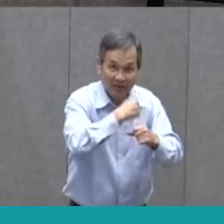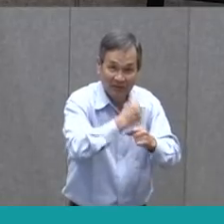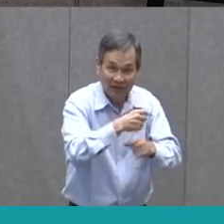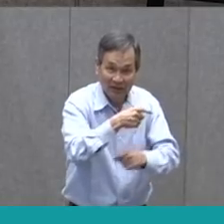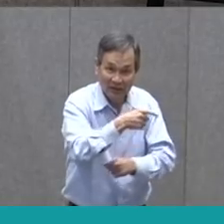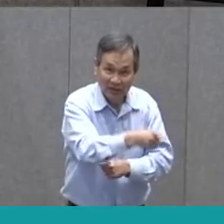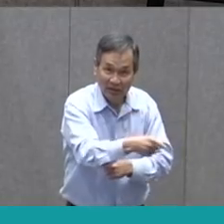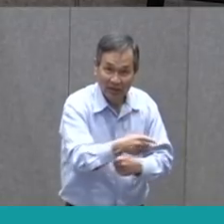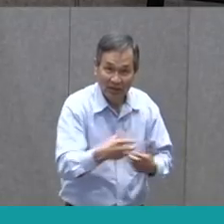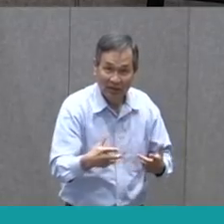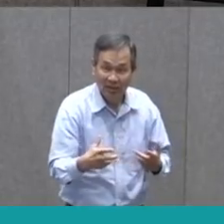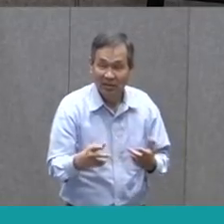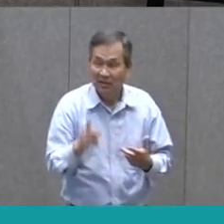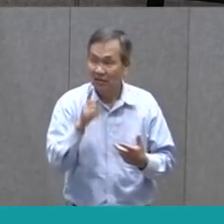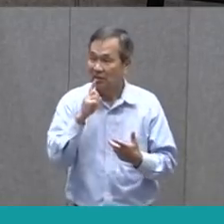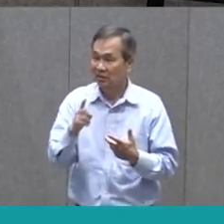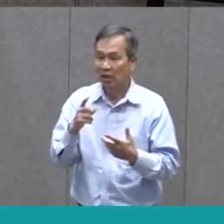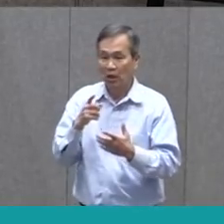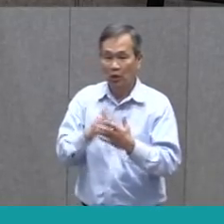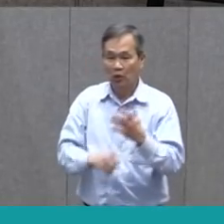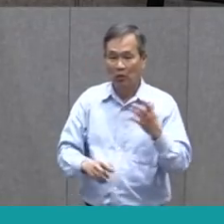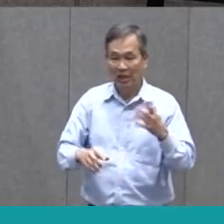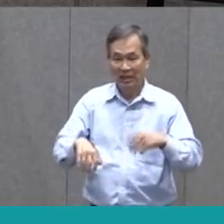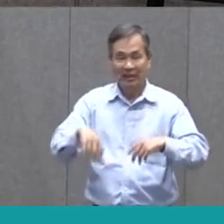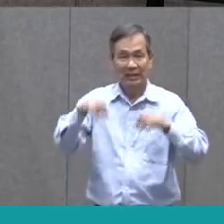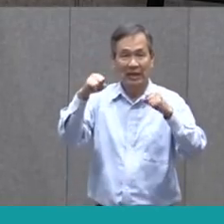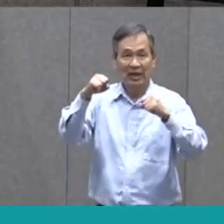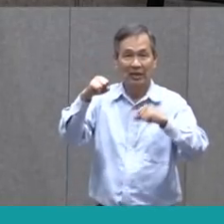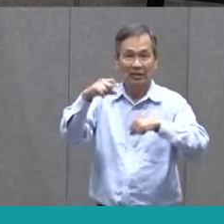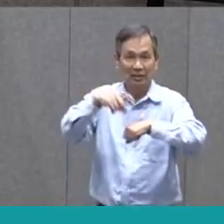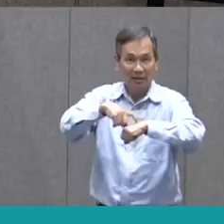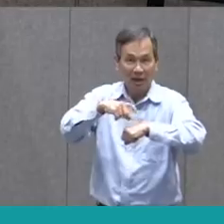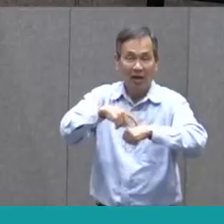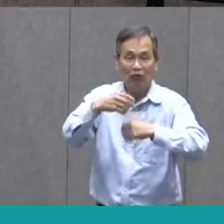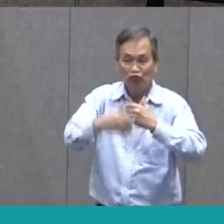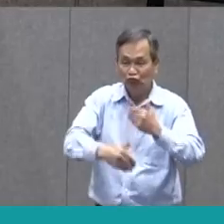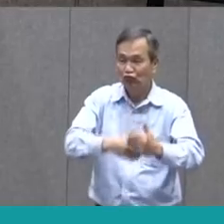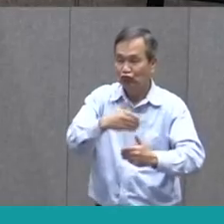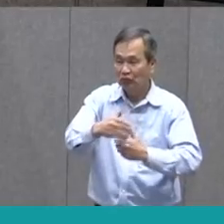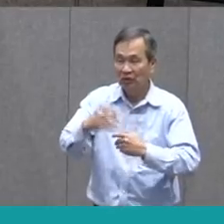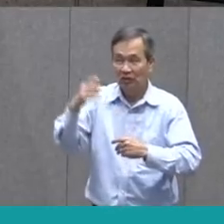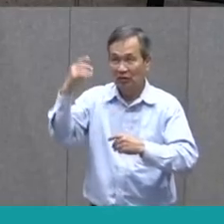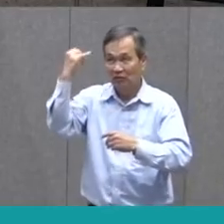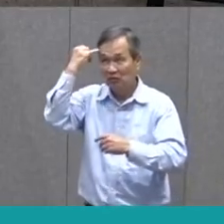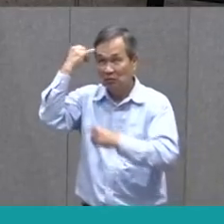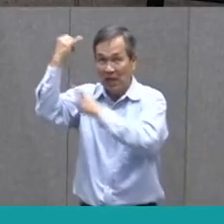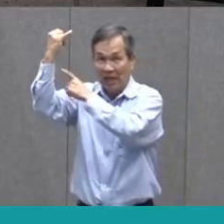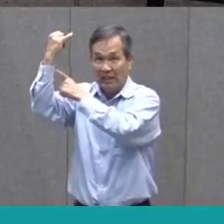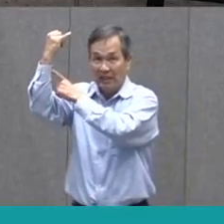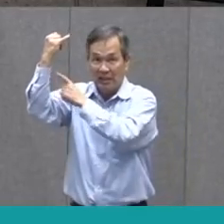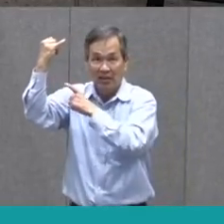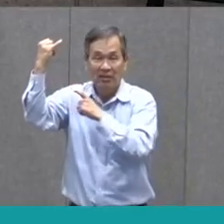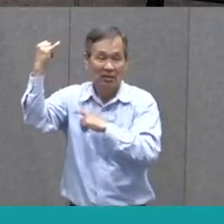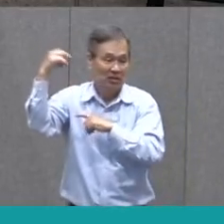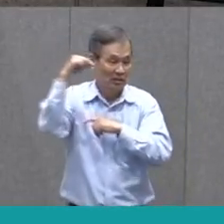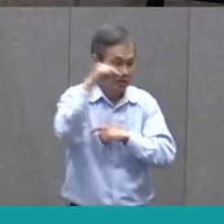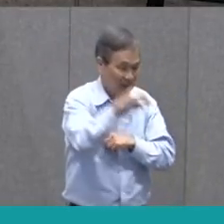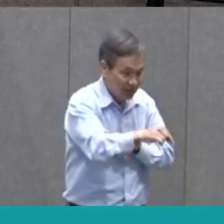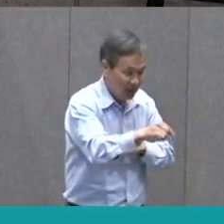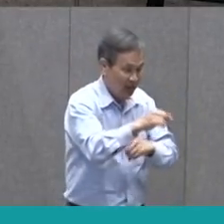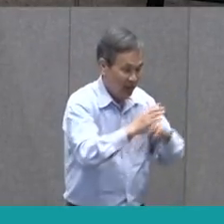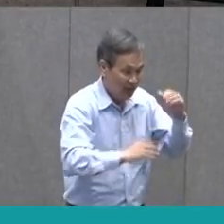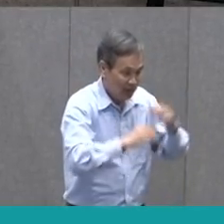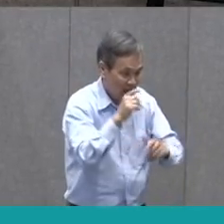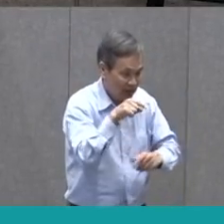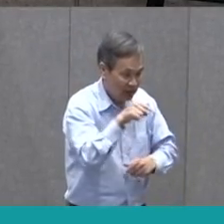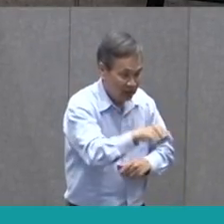of a guide to what it takes to be able to take something from inside your head and then build